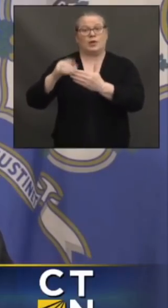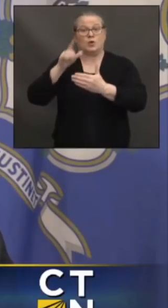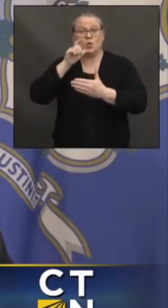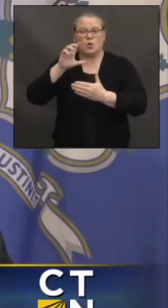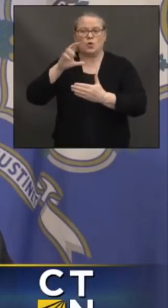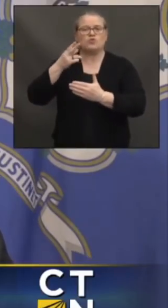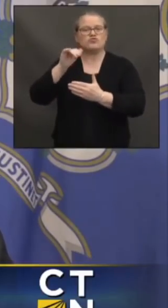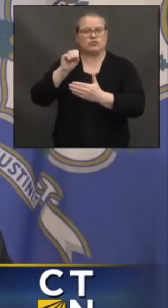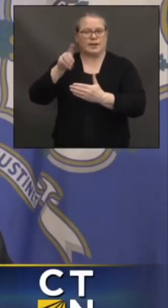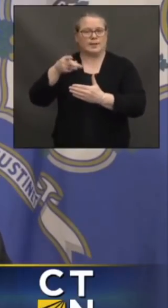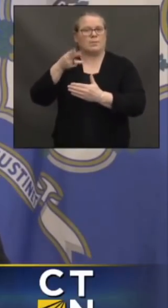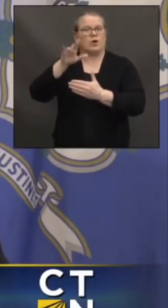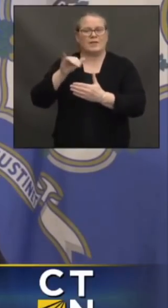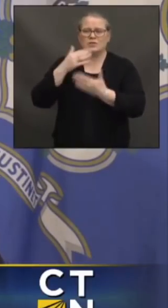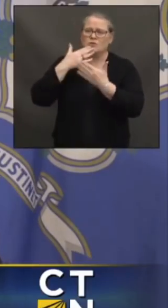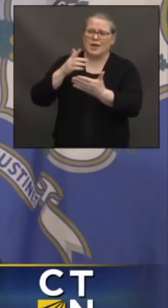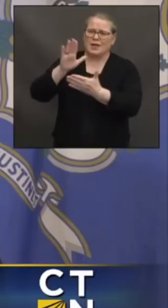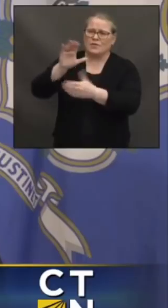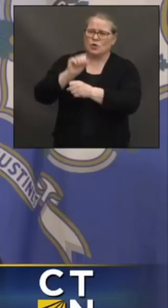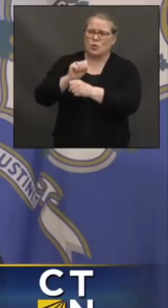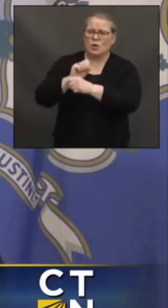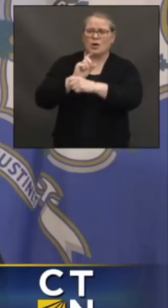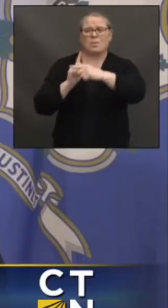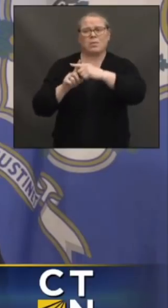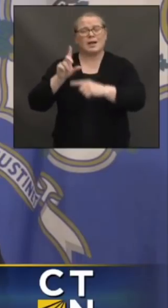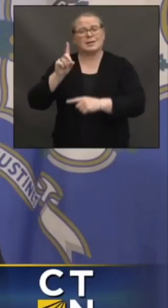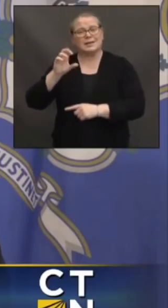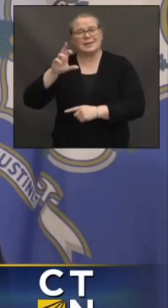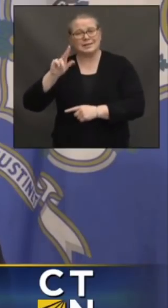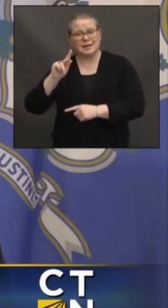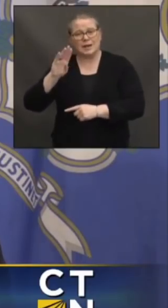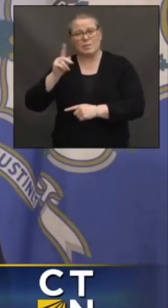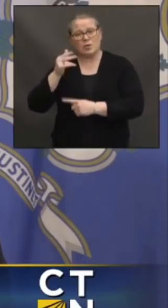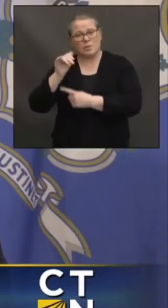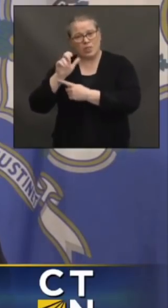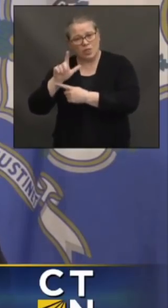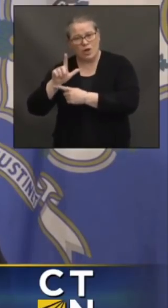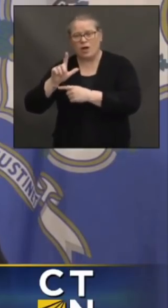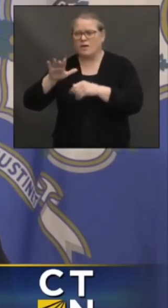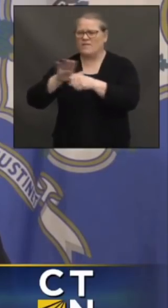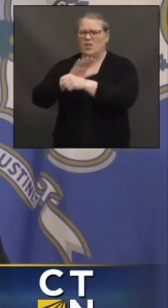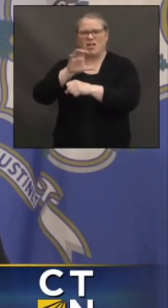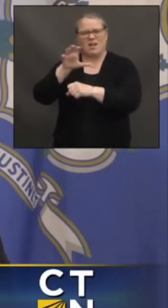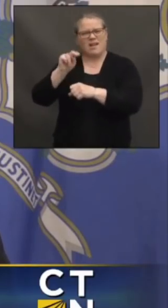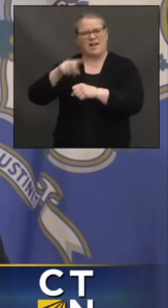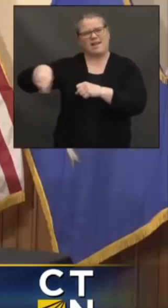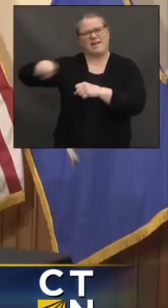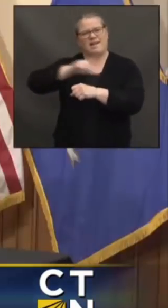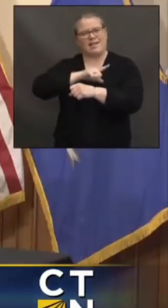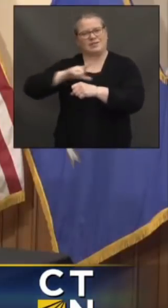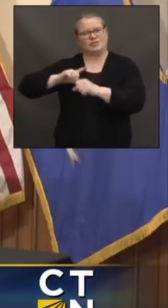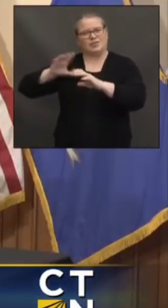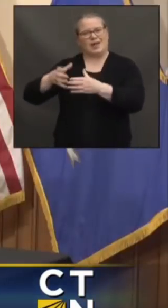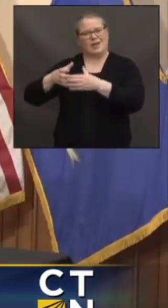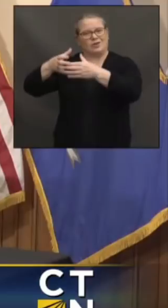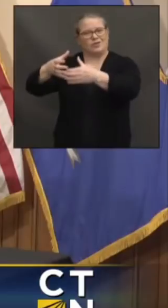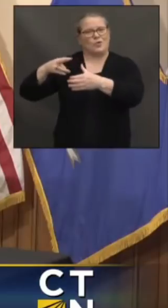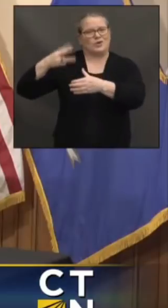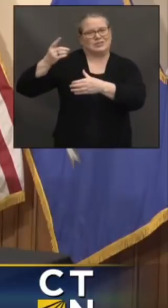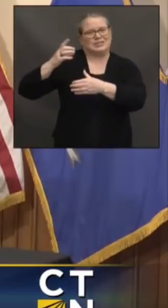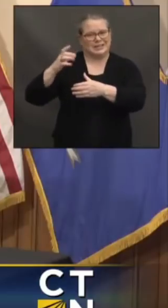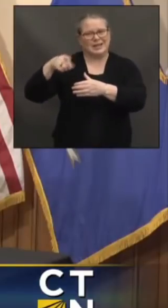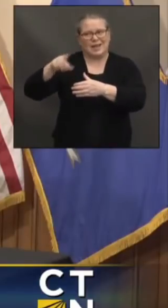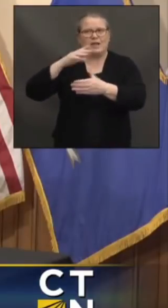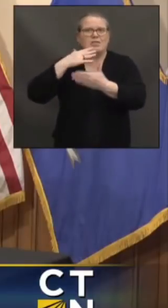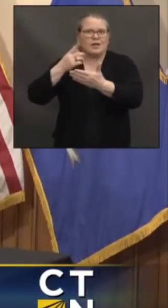Dick and the entire delegation did, and appreciate your work on behalf of the kids. Thank you very much, Governor.